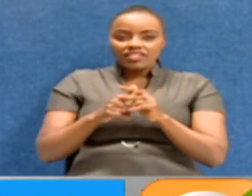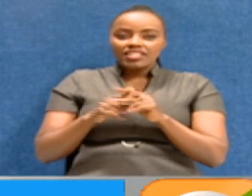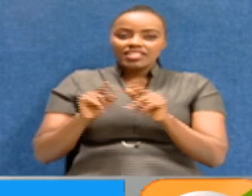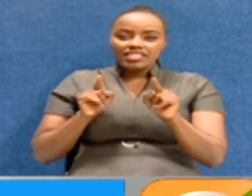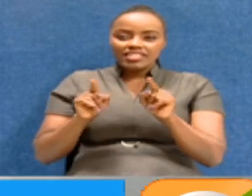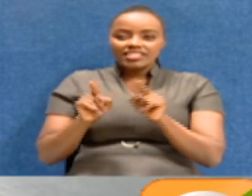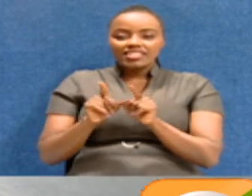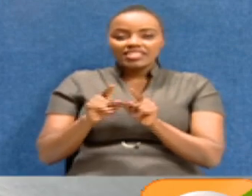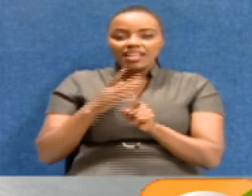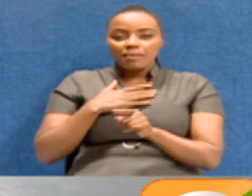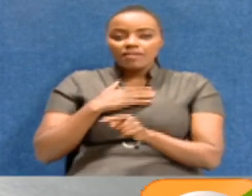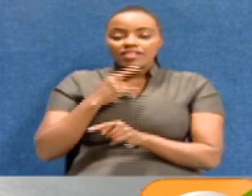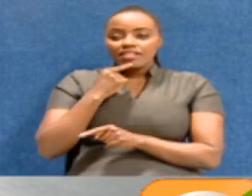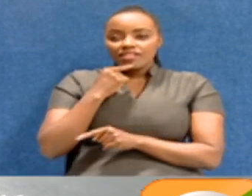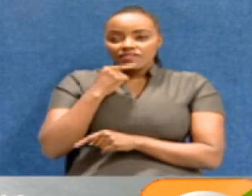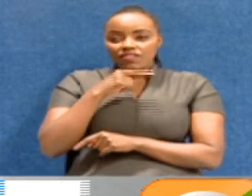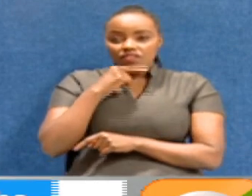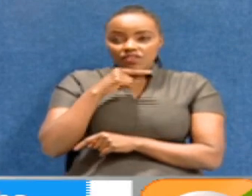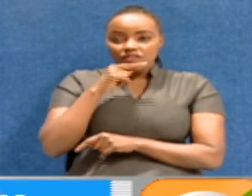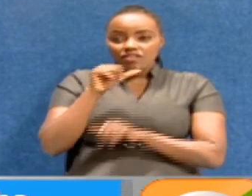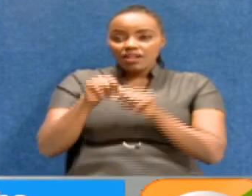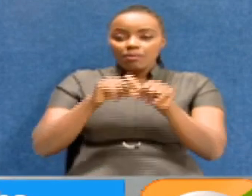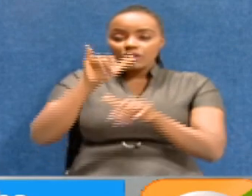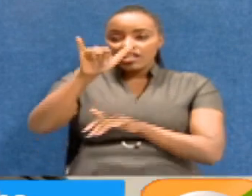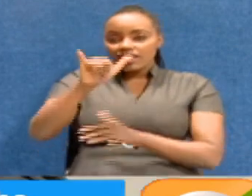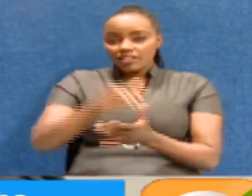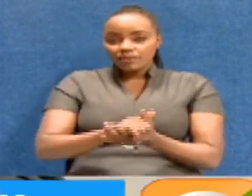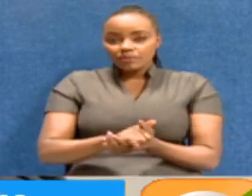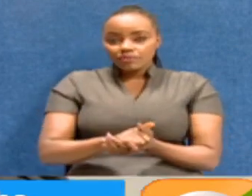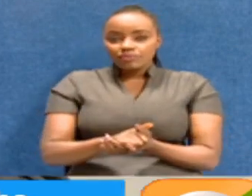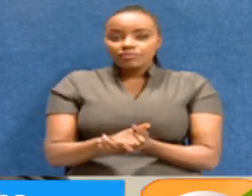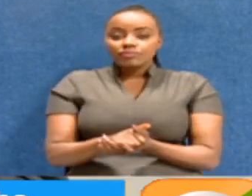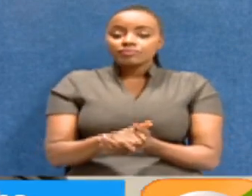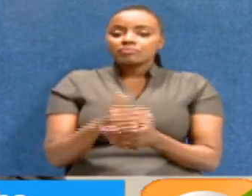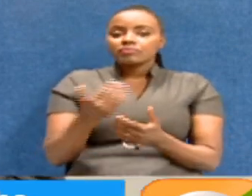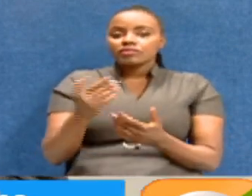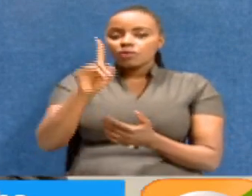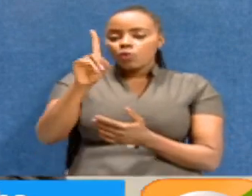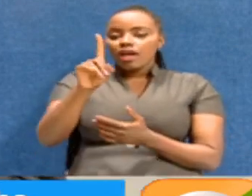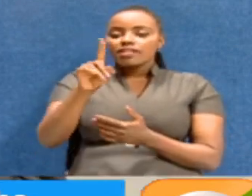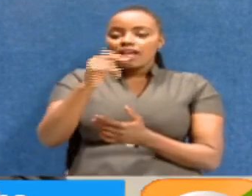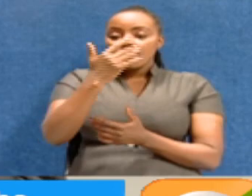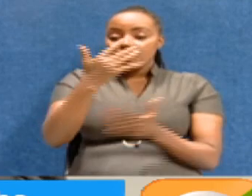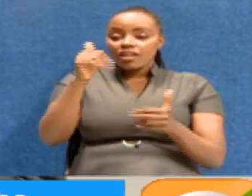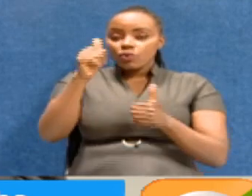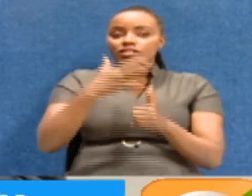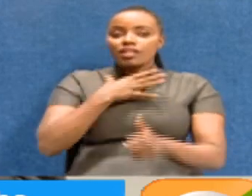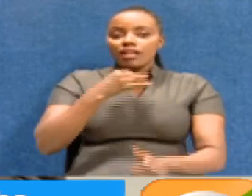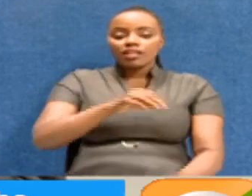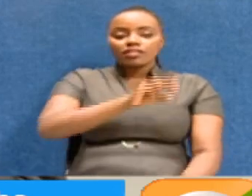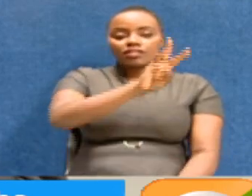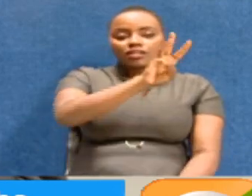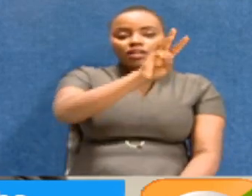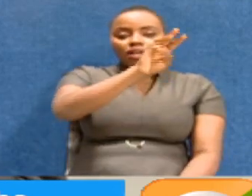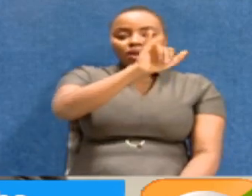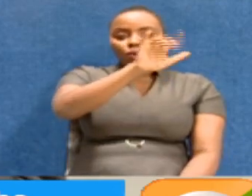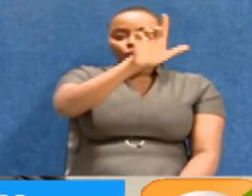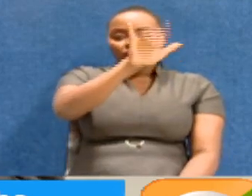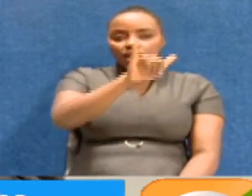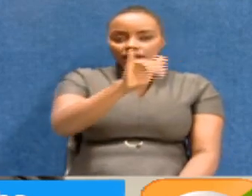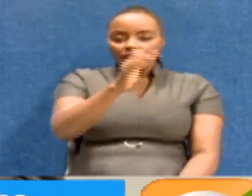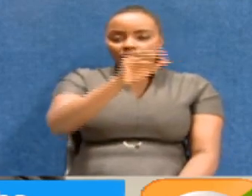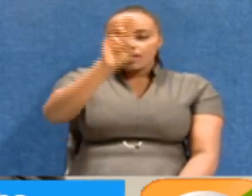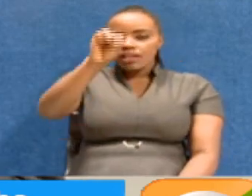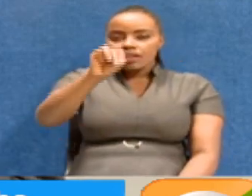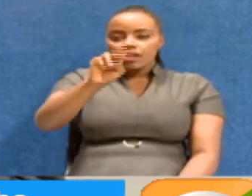sister Harriet has left off. One thing I liked about Chief Justice Willie Mutunga, he had a